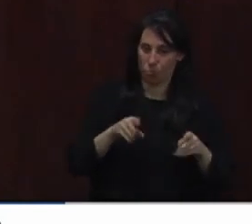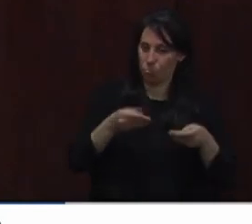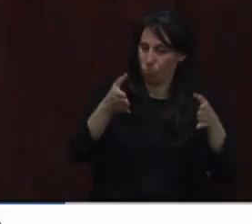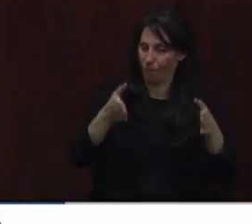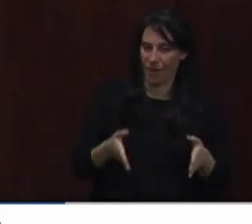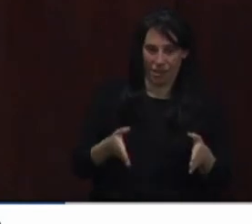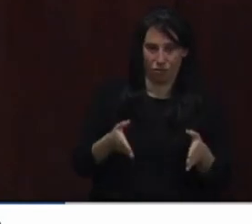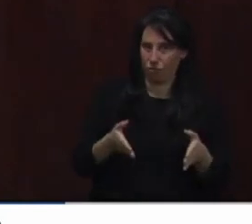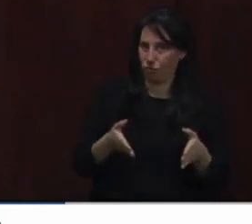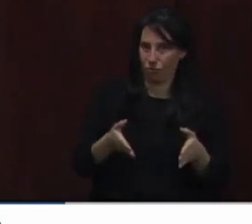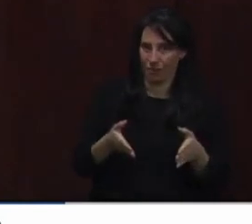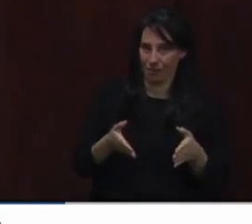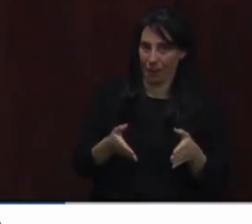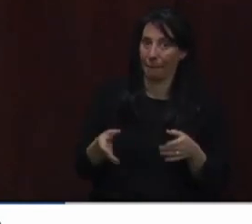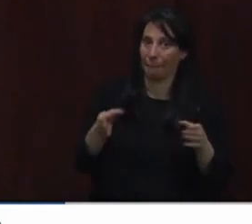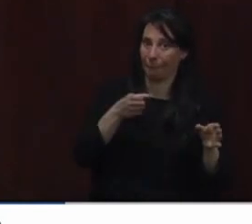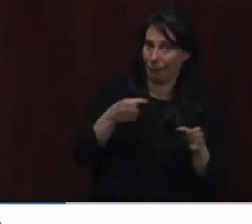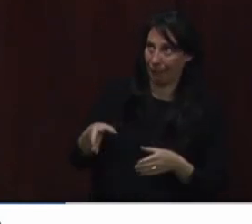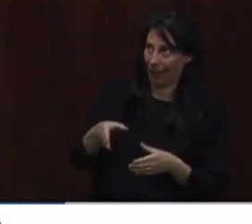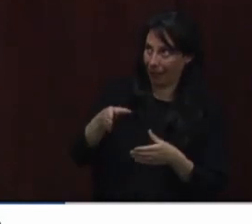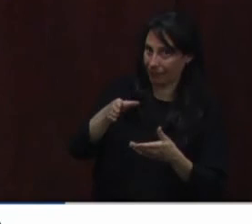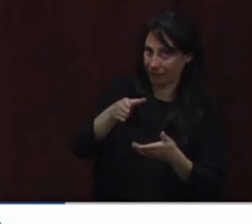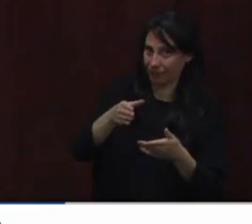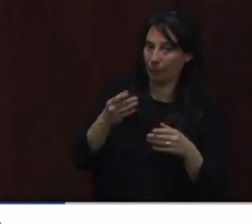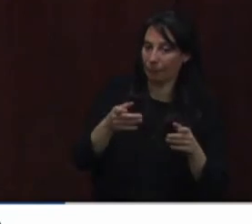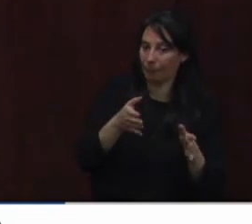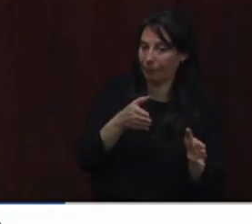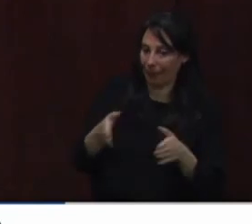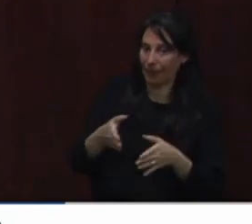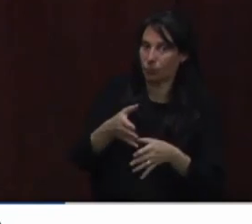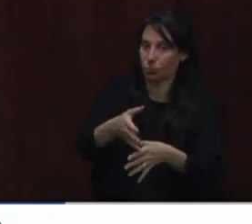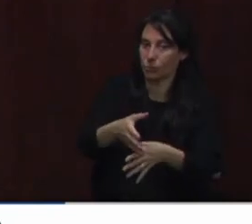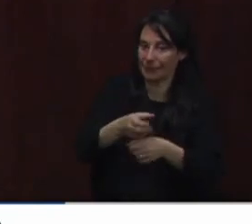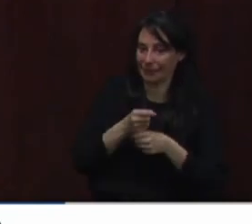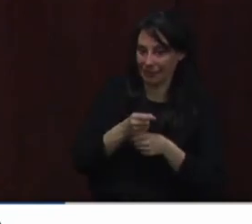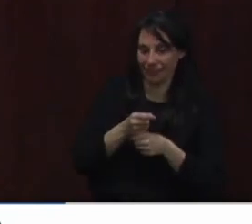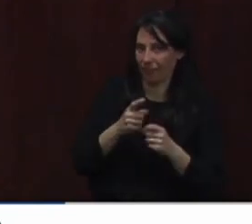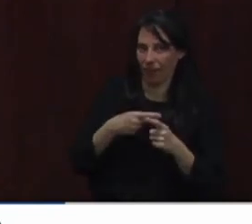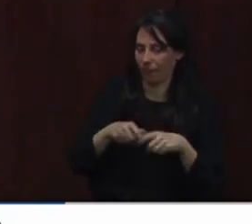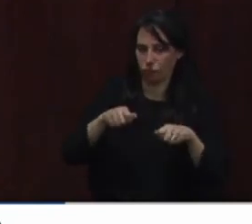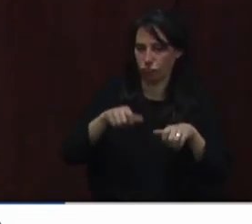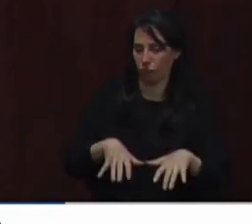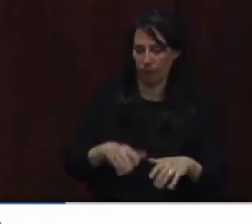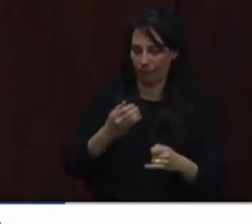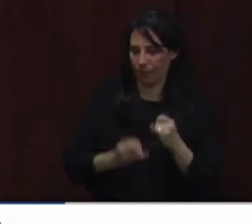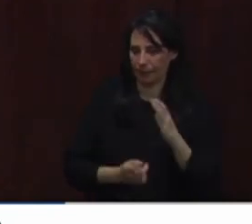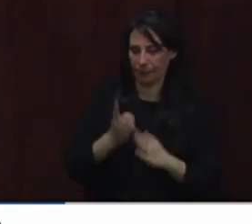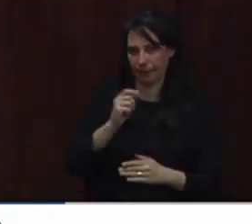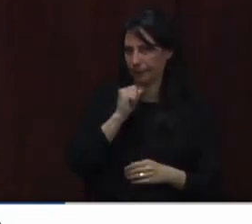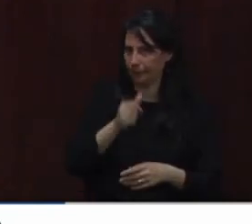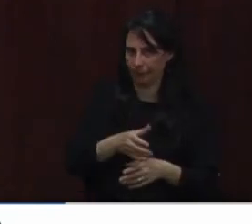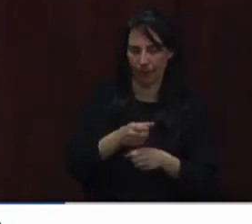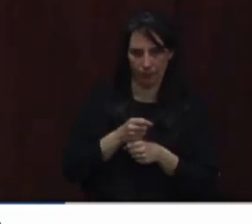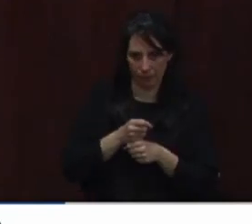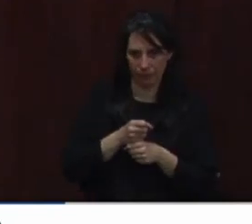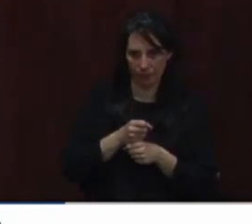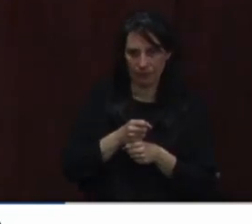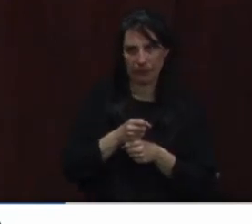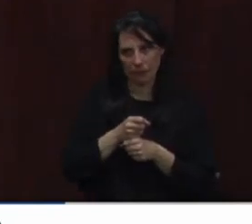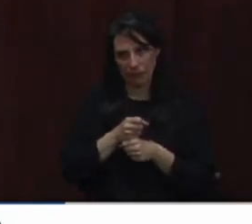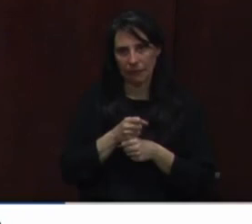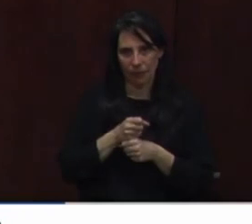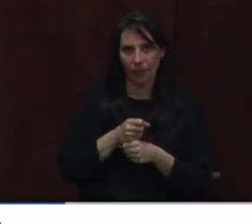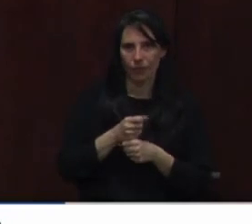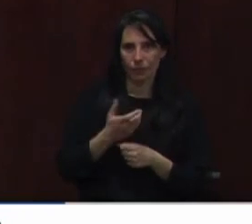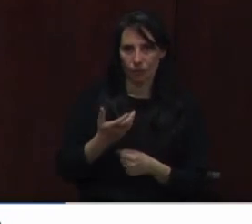no vaccine and so you know it's been a really really great opportunity to